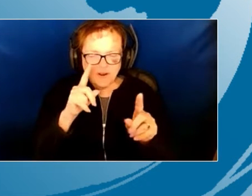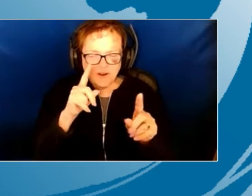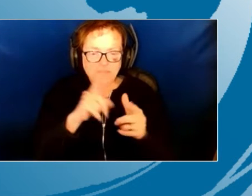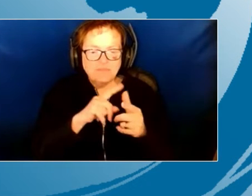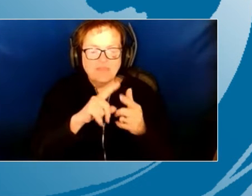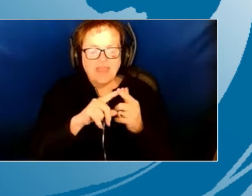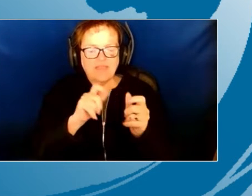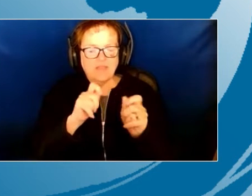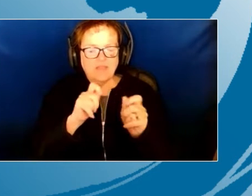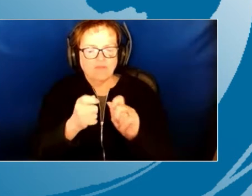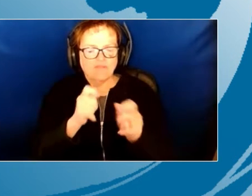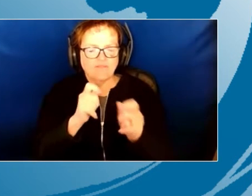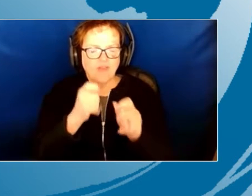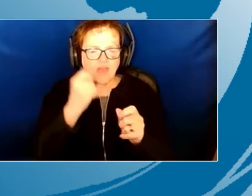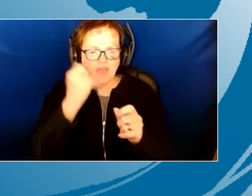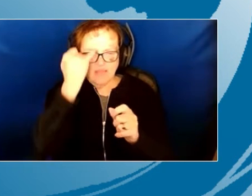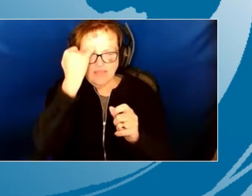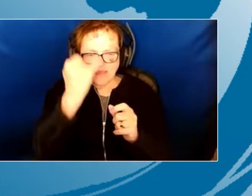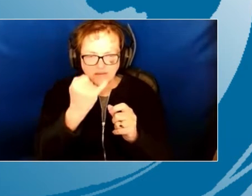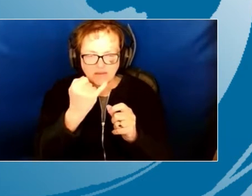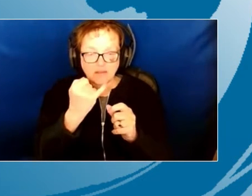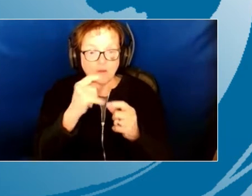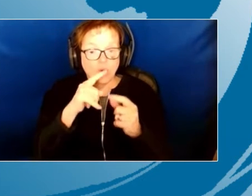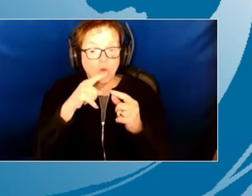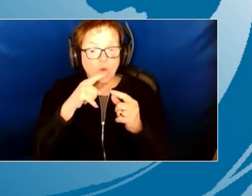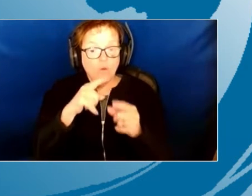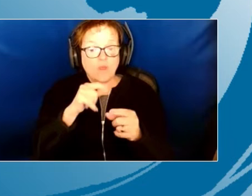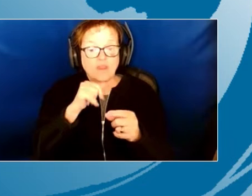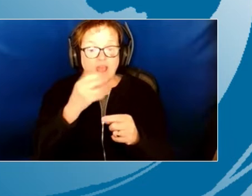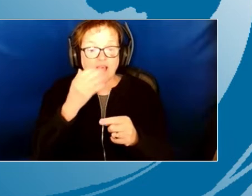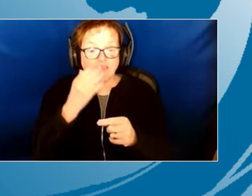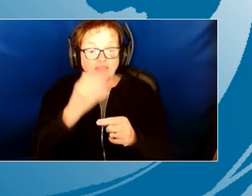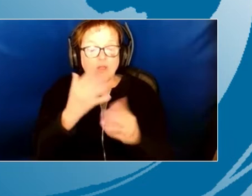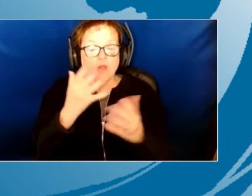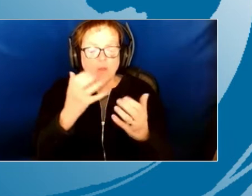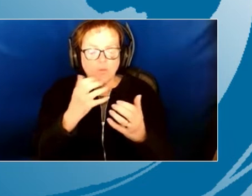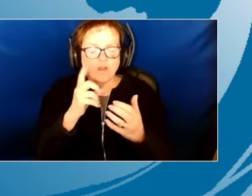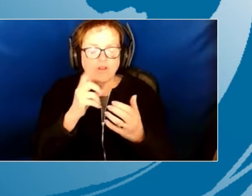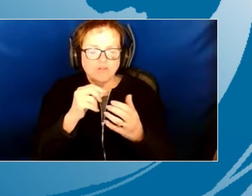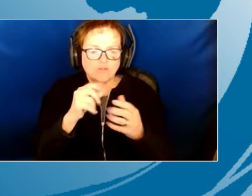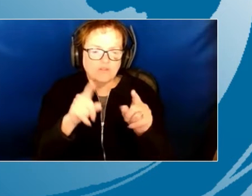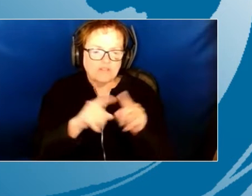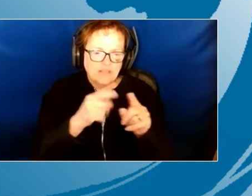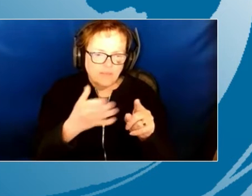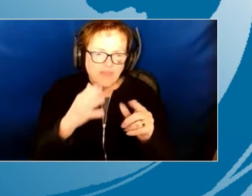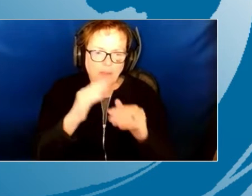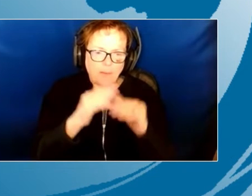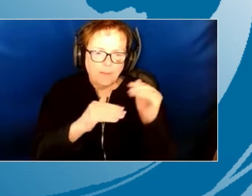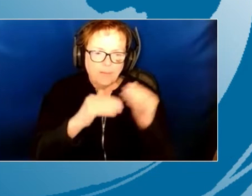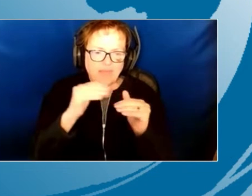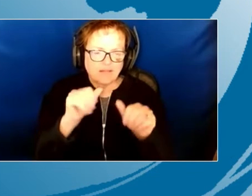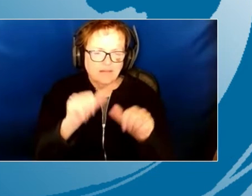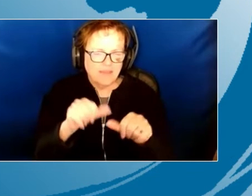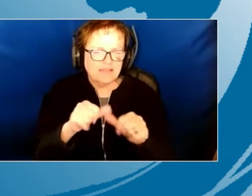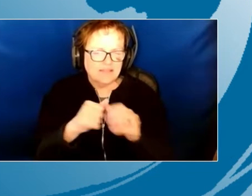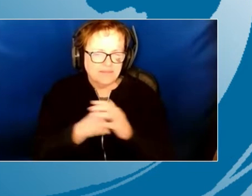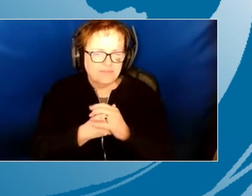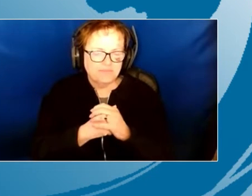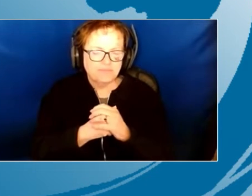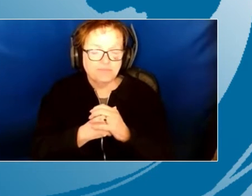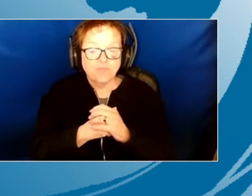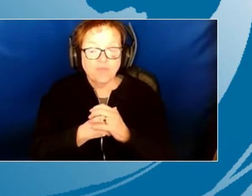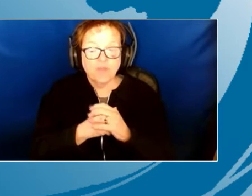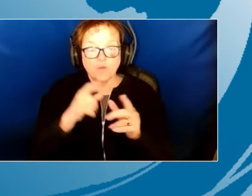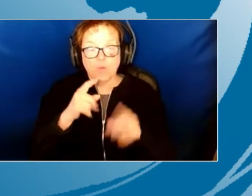refine the idea. Because when I'm not there, I want them to be able to do the same thing. I want to build their capacity. So when I'm not